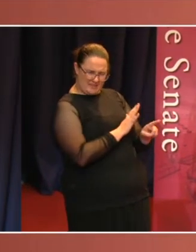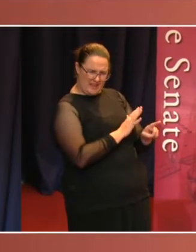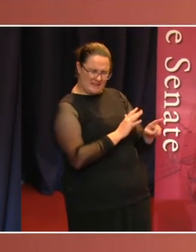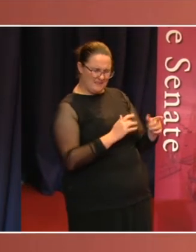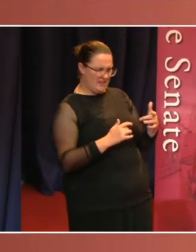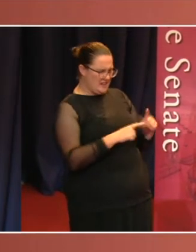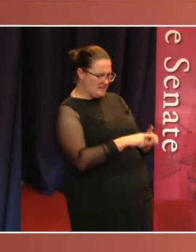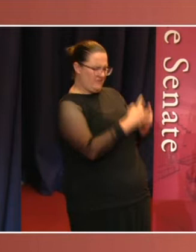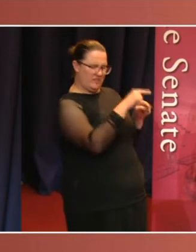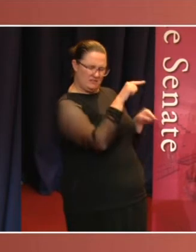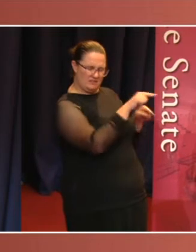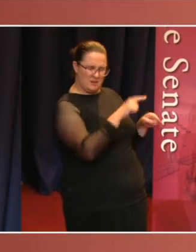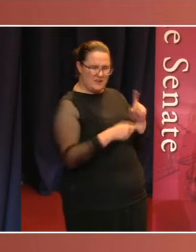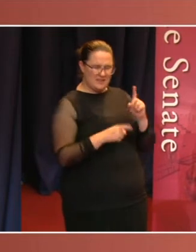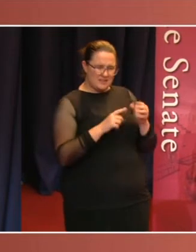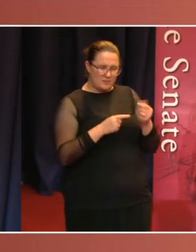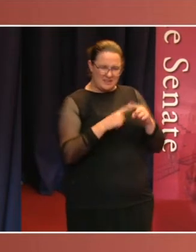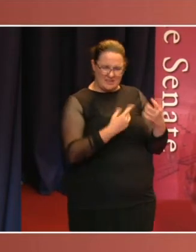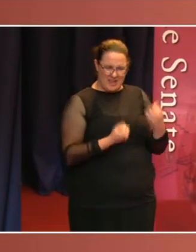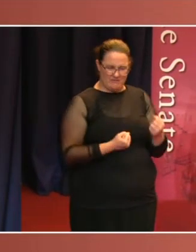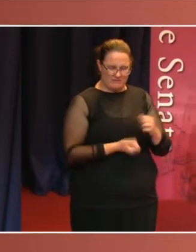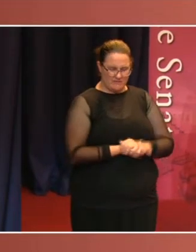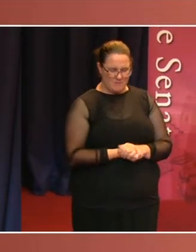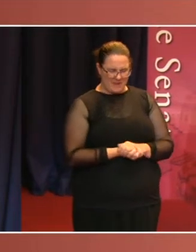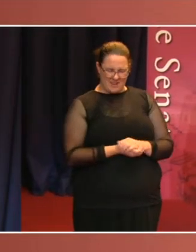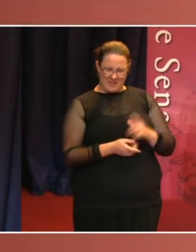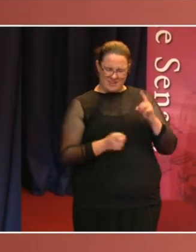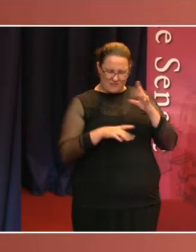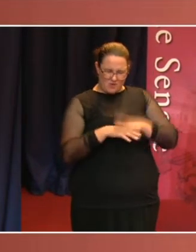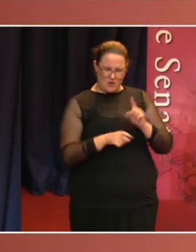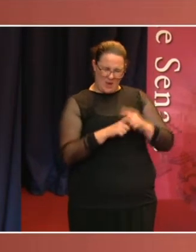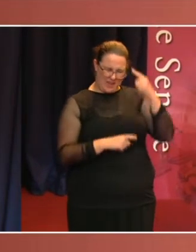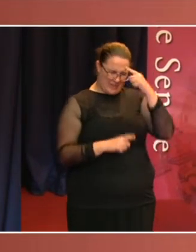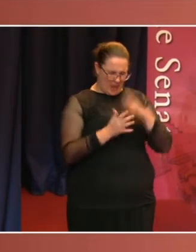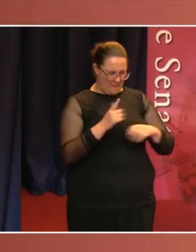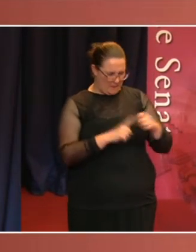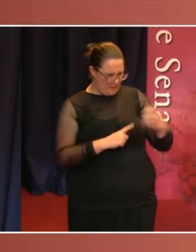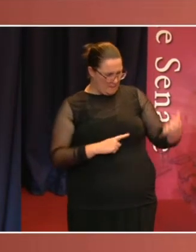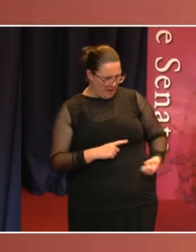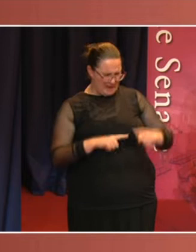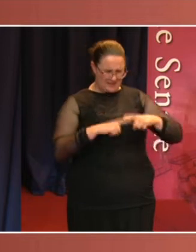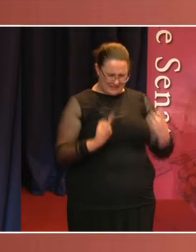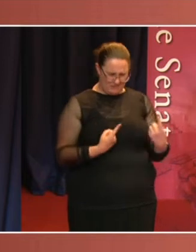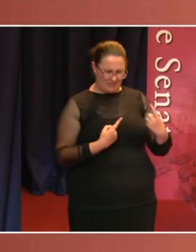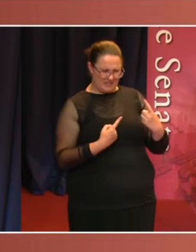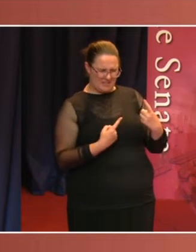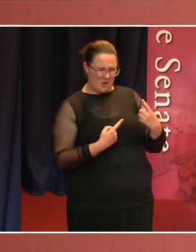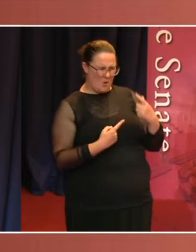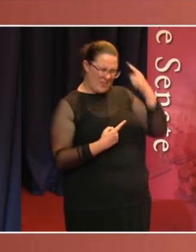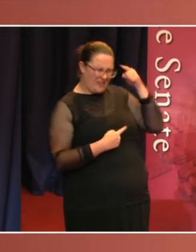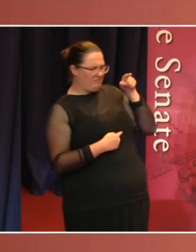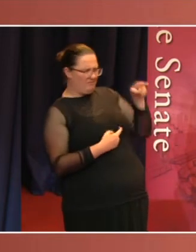Senators and MPs are paid differently and that question time is not held in the Senate. Only three in ten